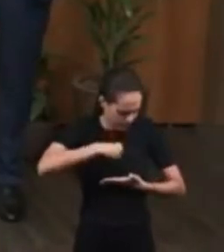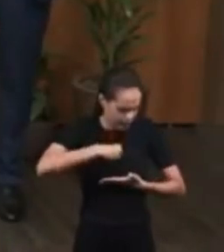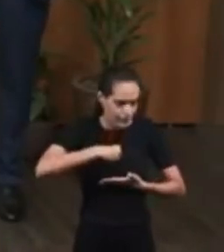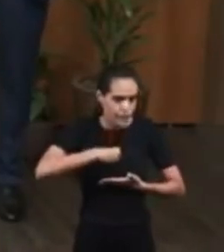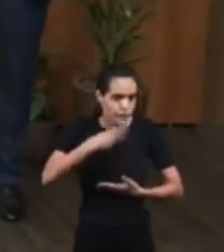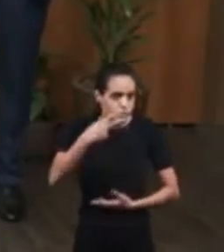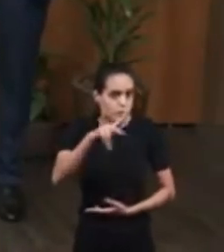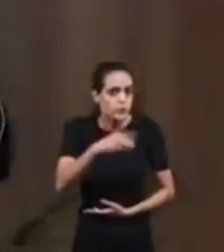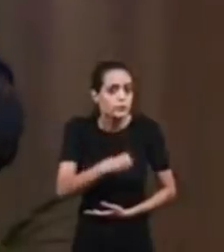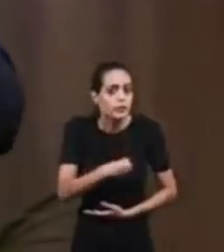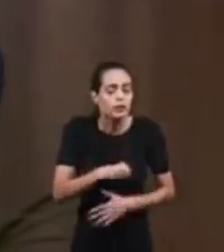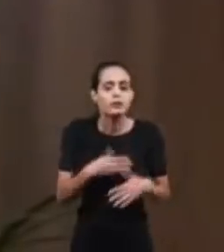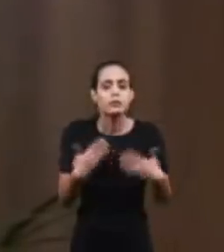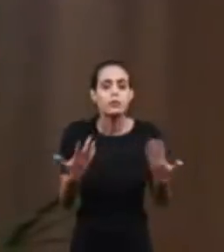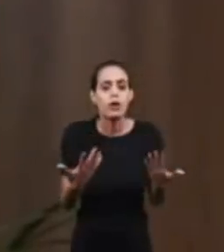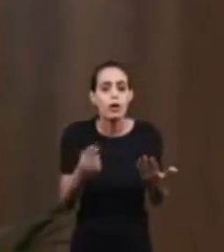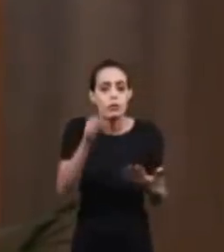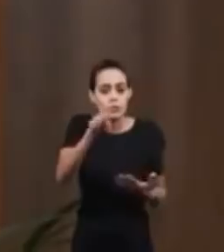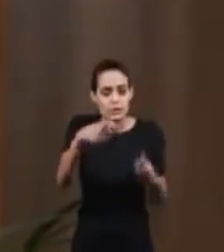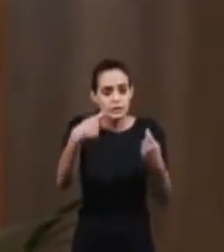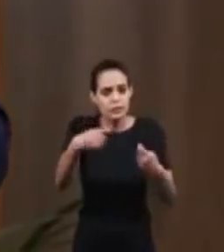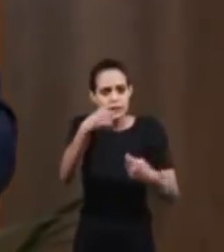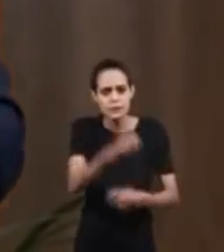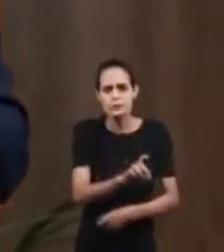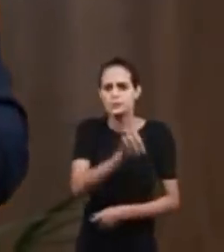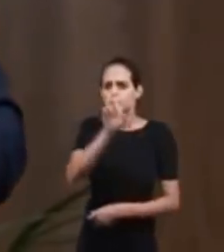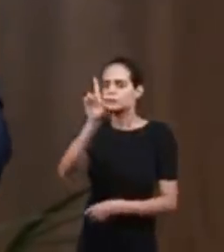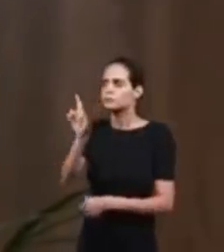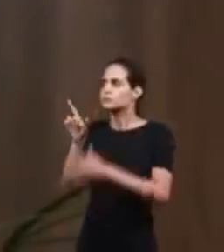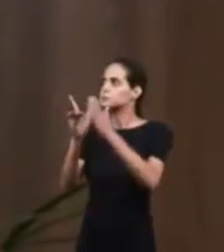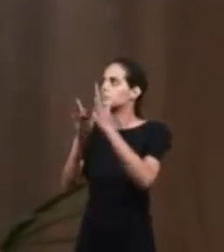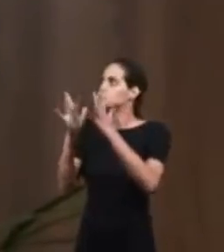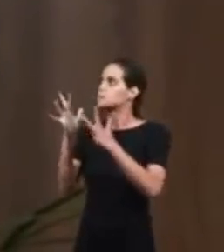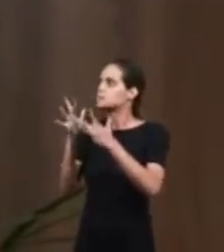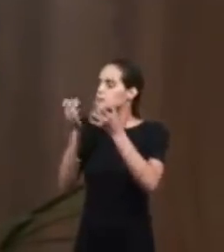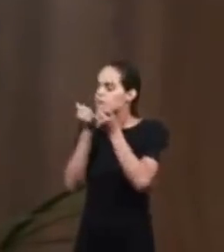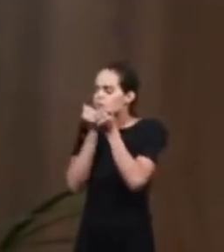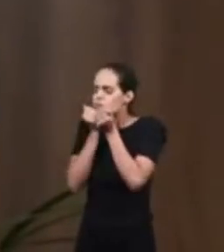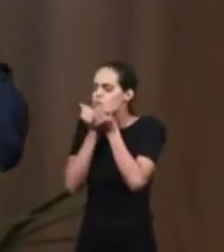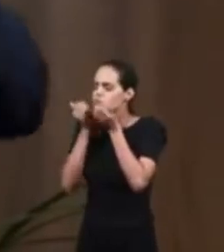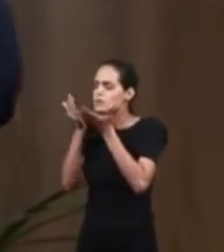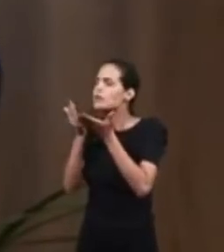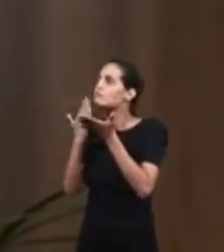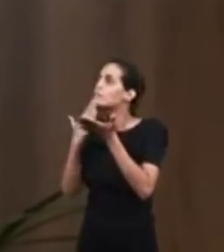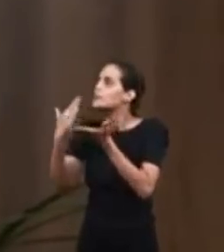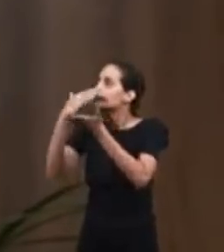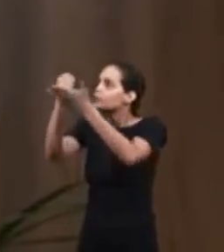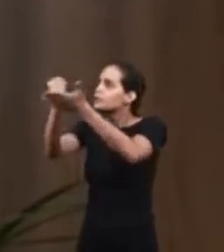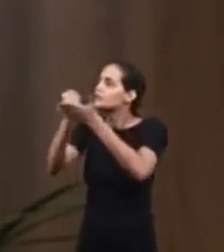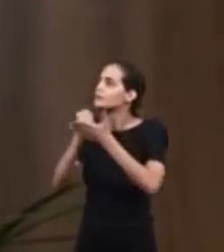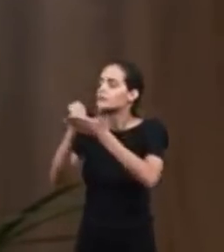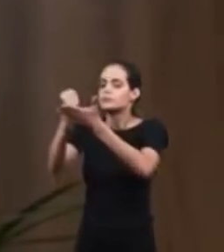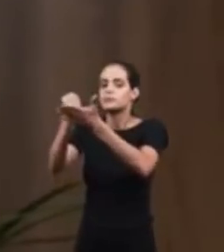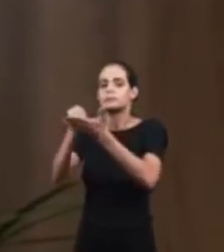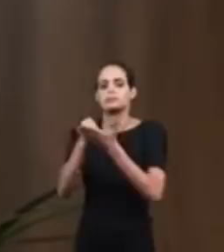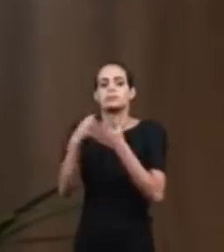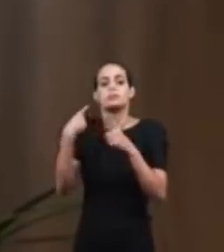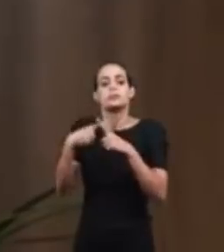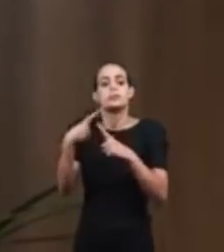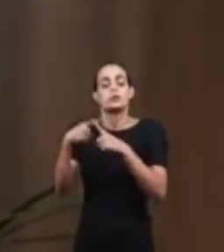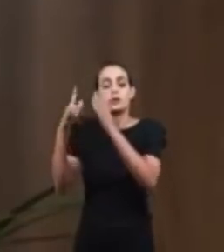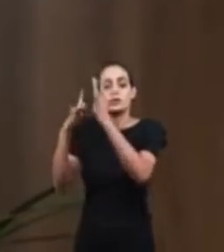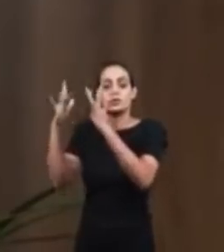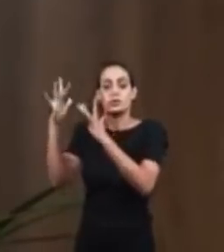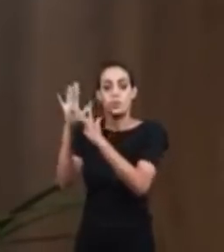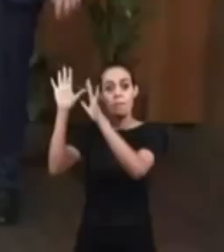What is your sin? Come to Jesus. Come Confess. Ask for help. And